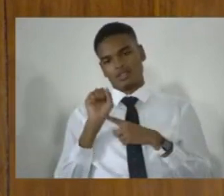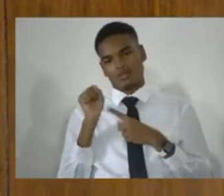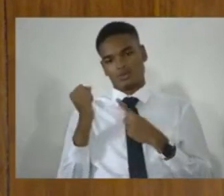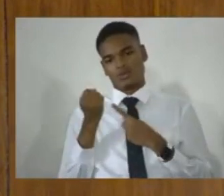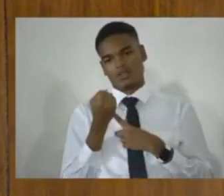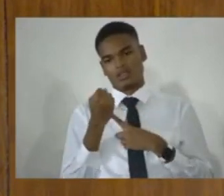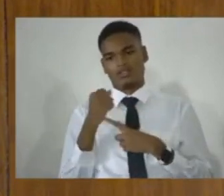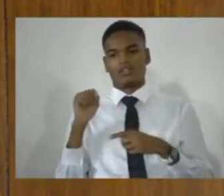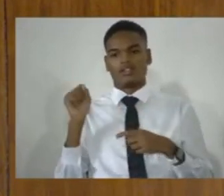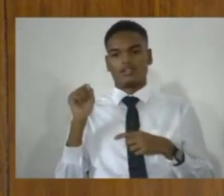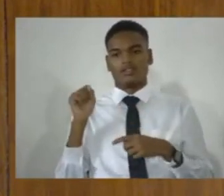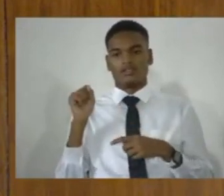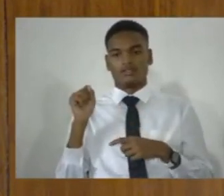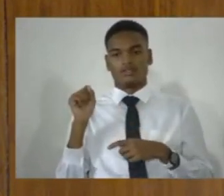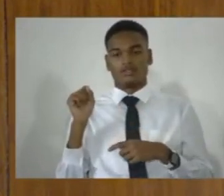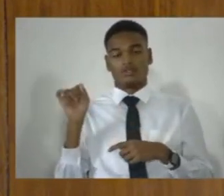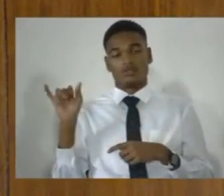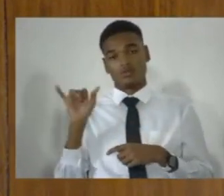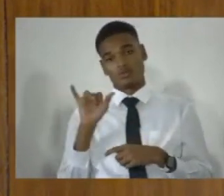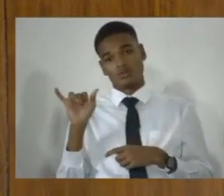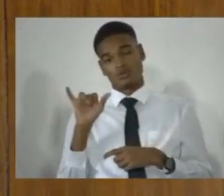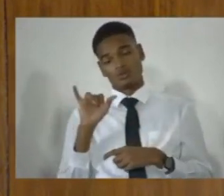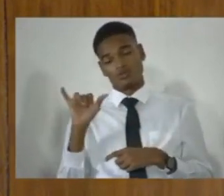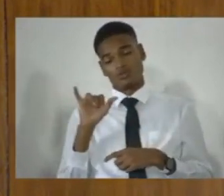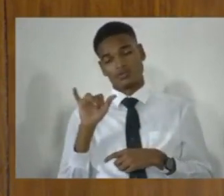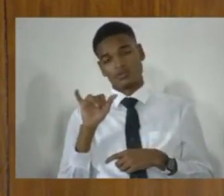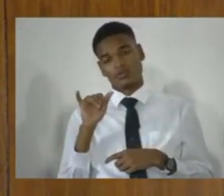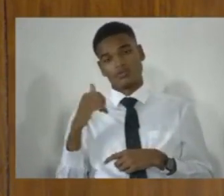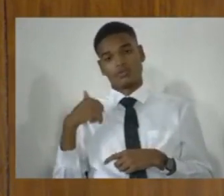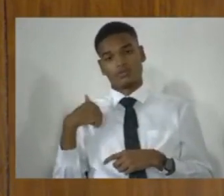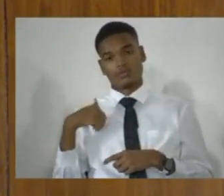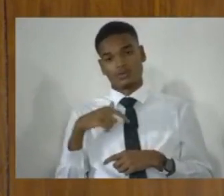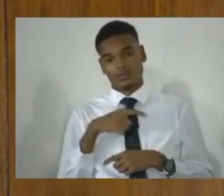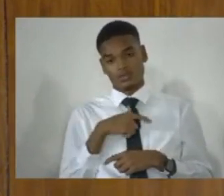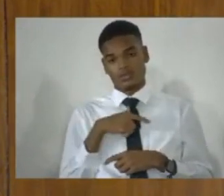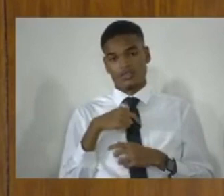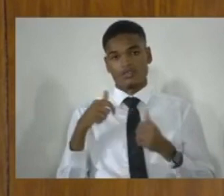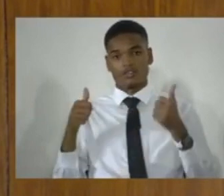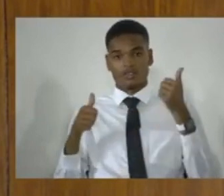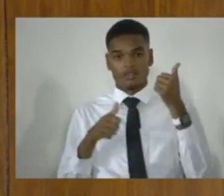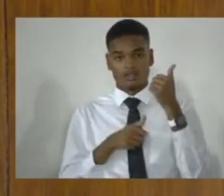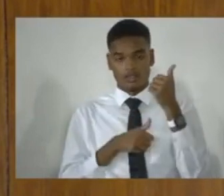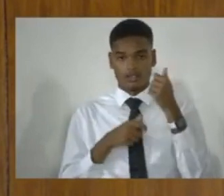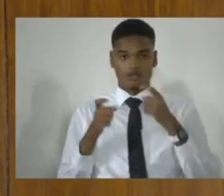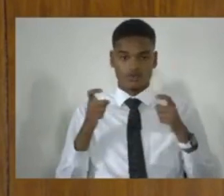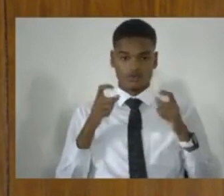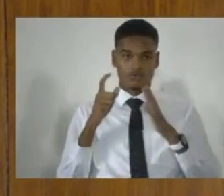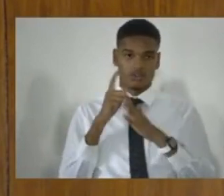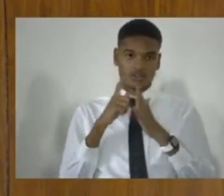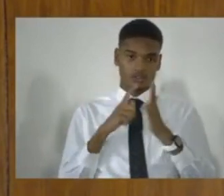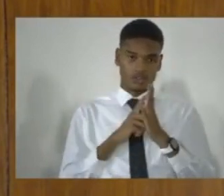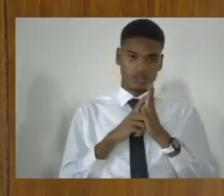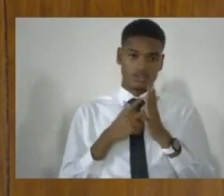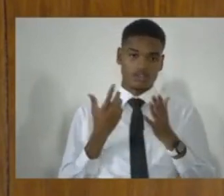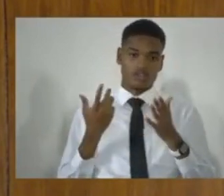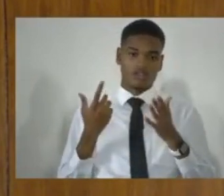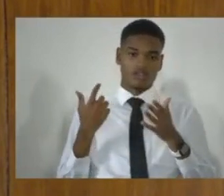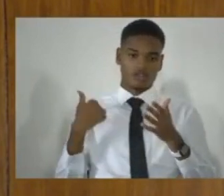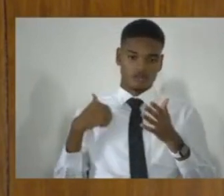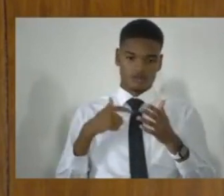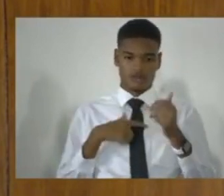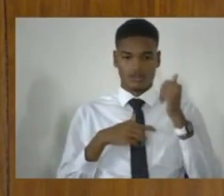On the other hand, we are governed by the rule of law. We are a democratic country,